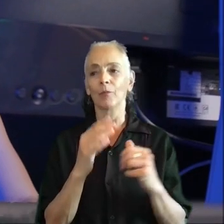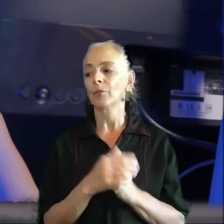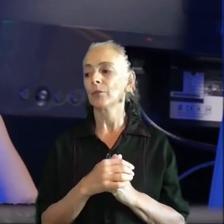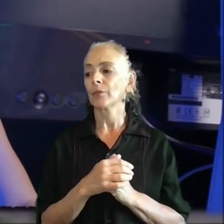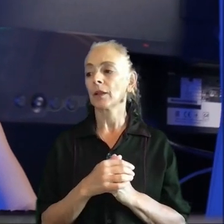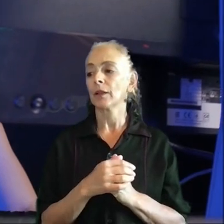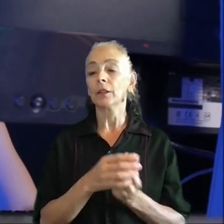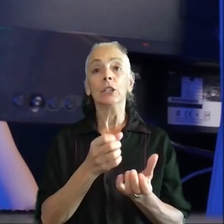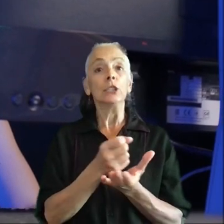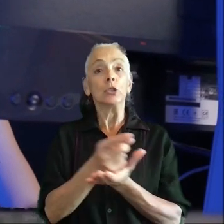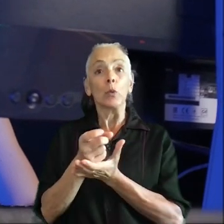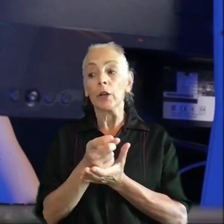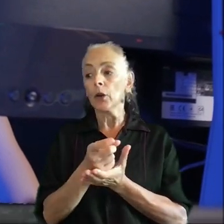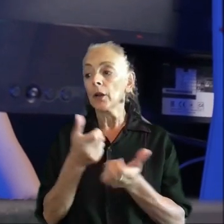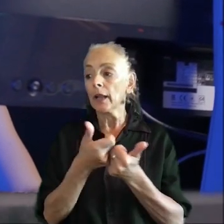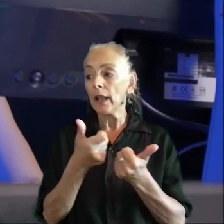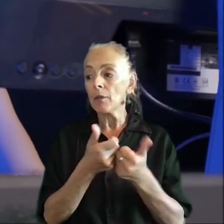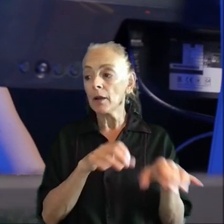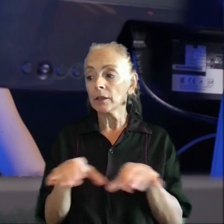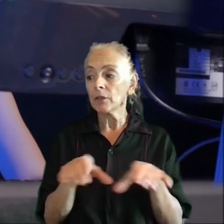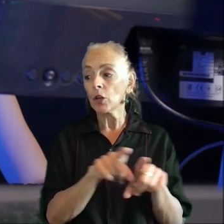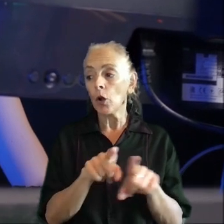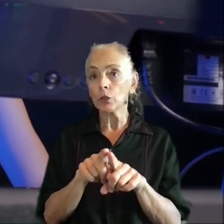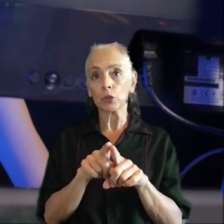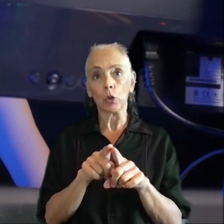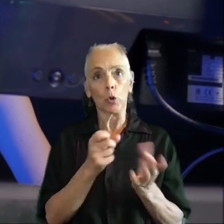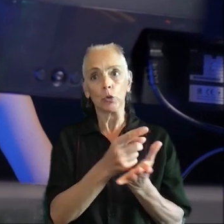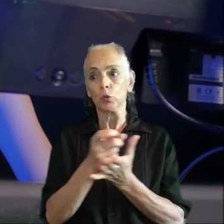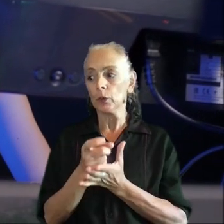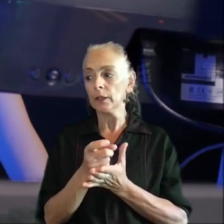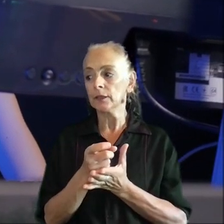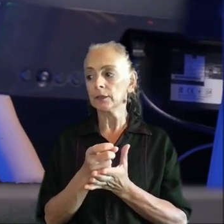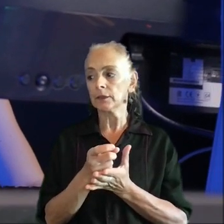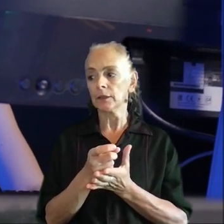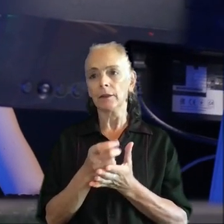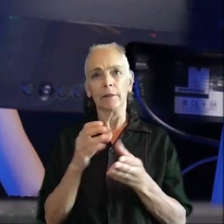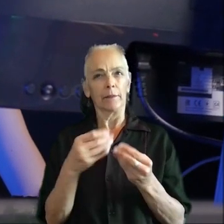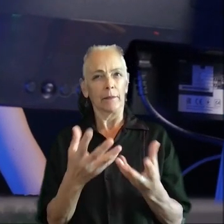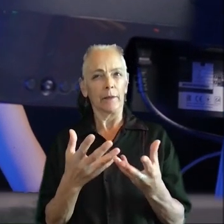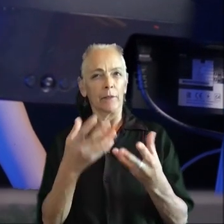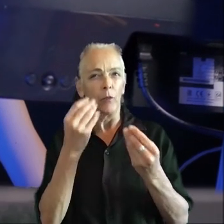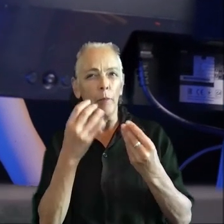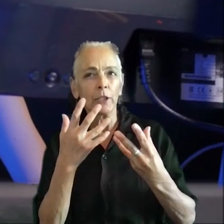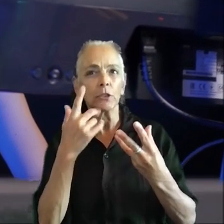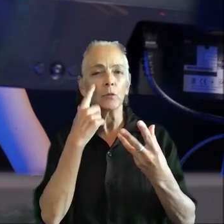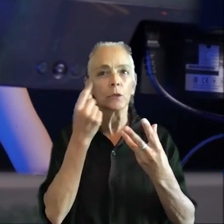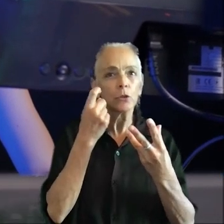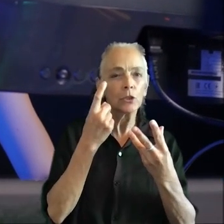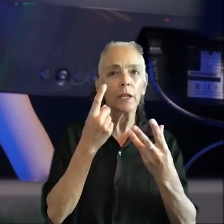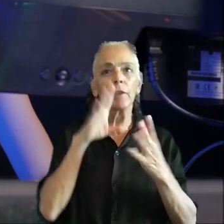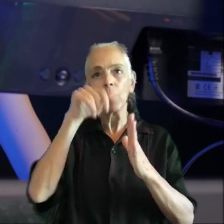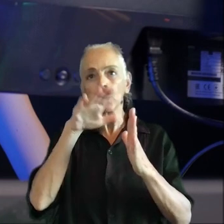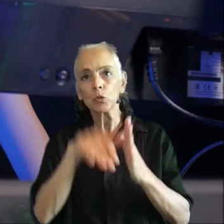gameplay activity, tweets can also offer a valuable contextual information for understanding fluctuation